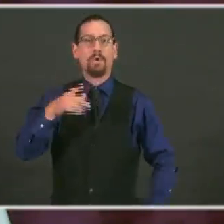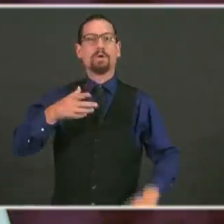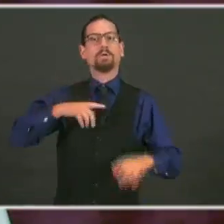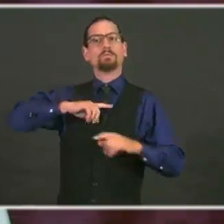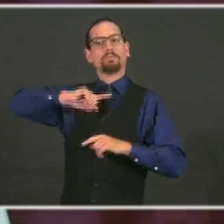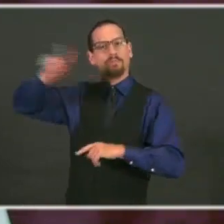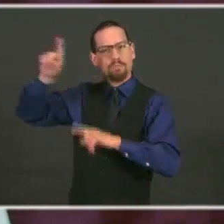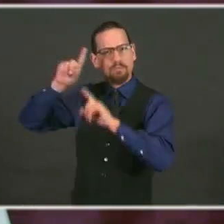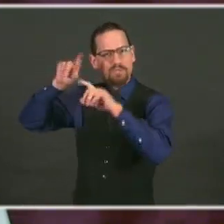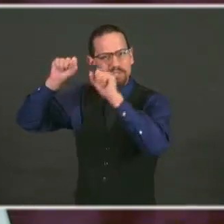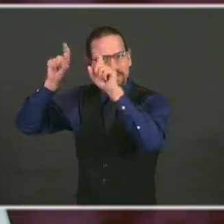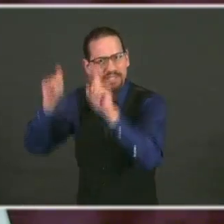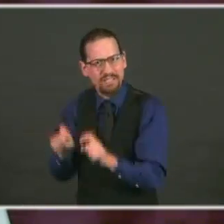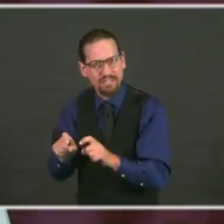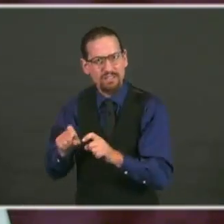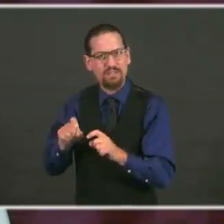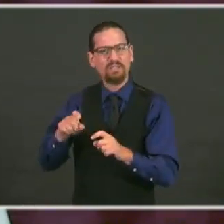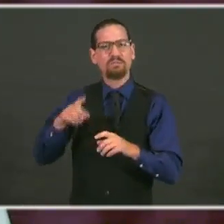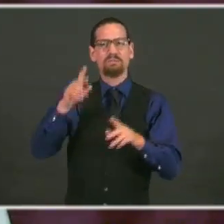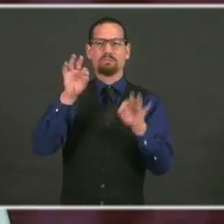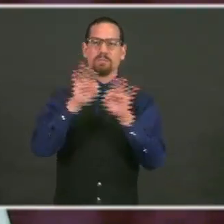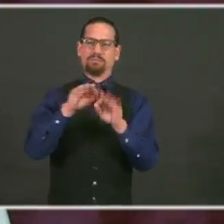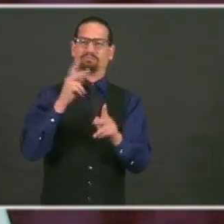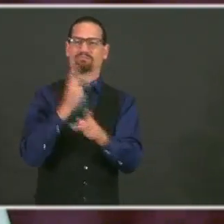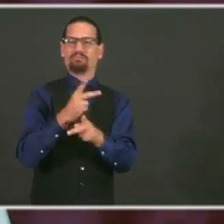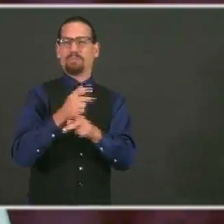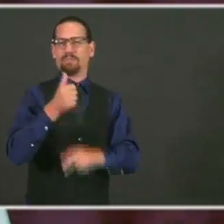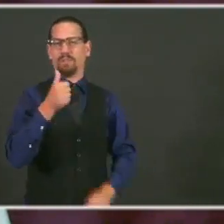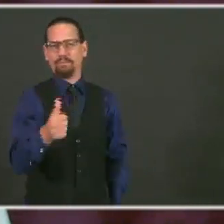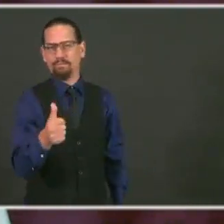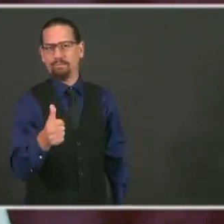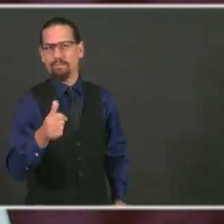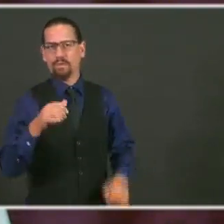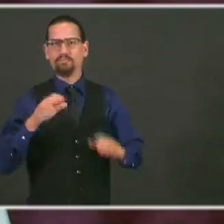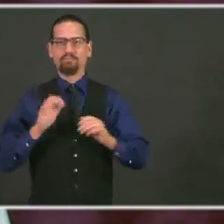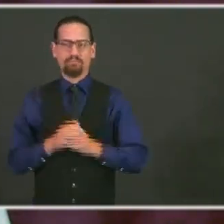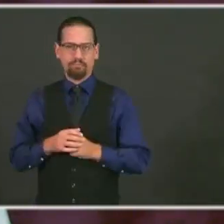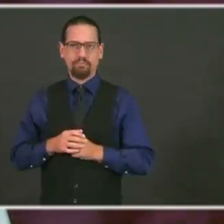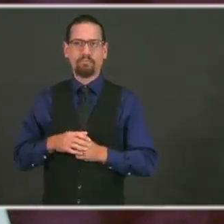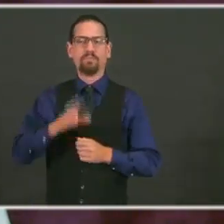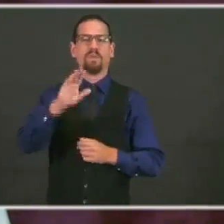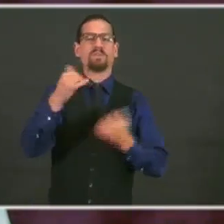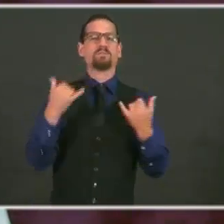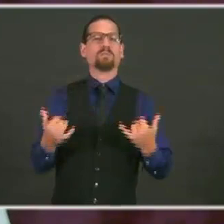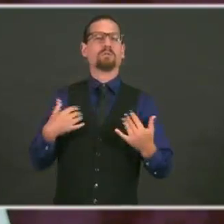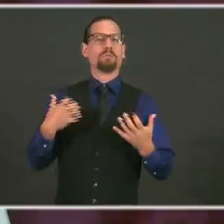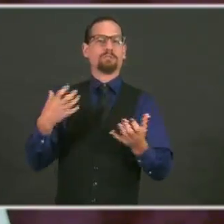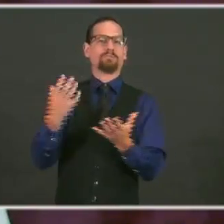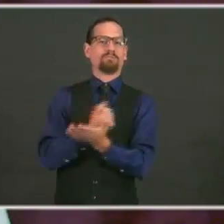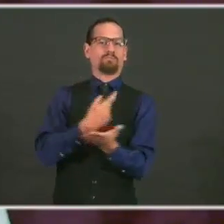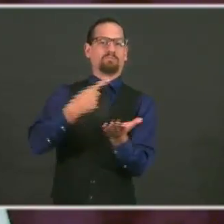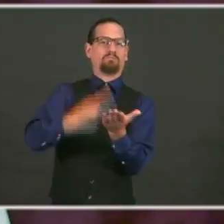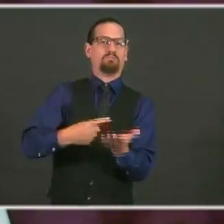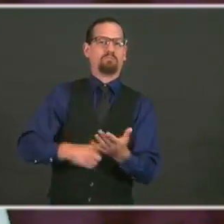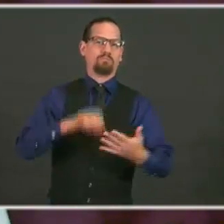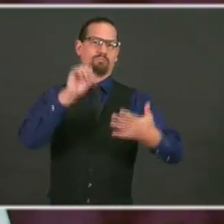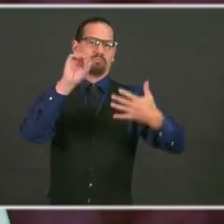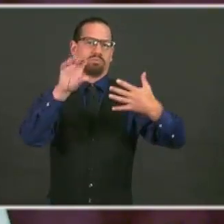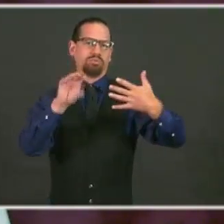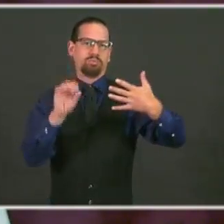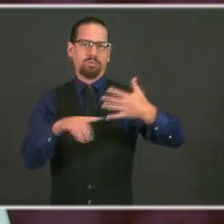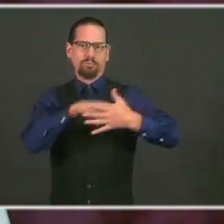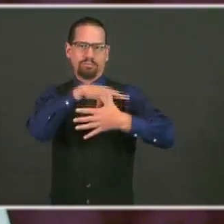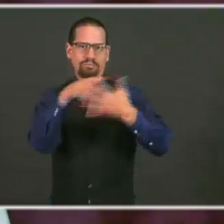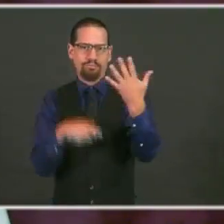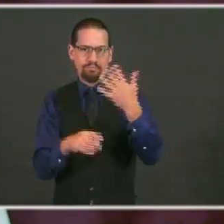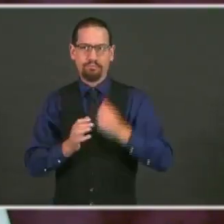Okay, four or five topics I'd like to get through today. I'd like to begin today, as I do, giving you a